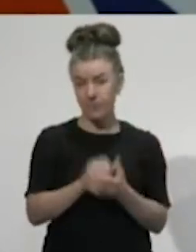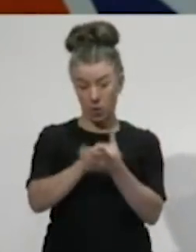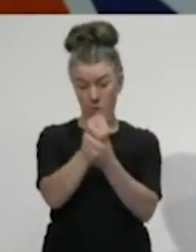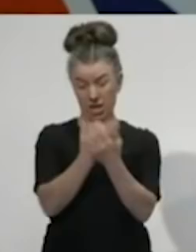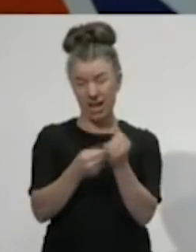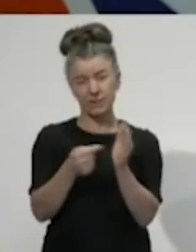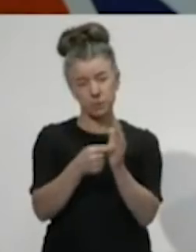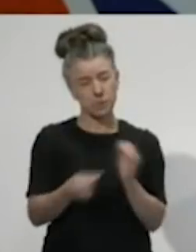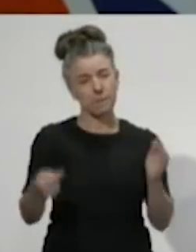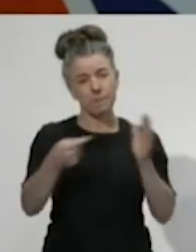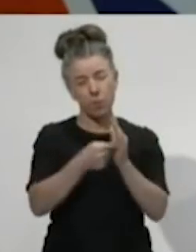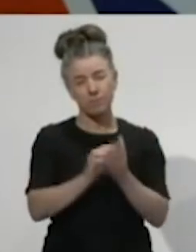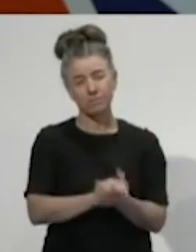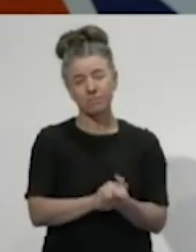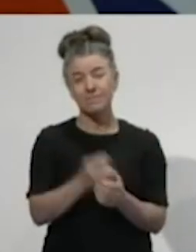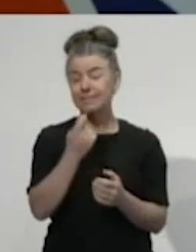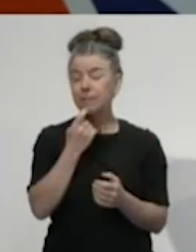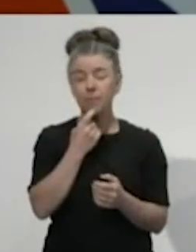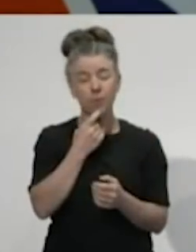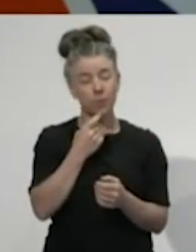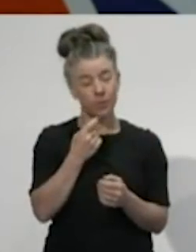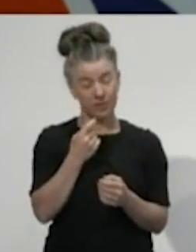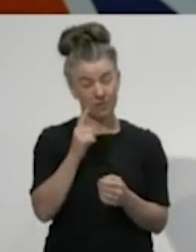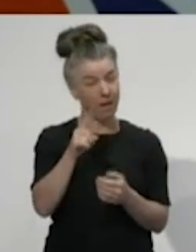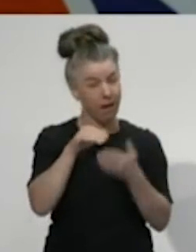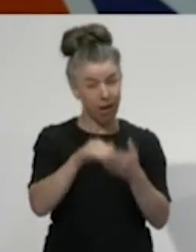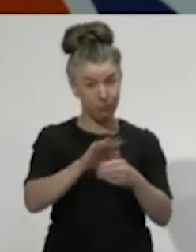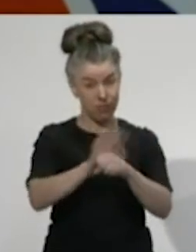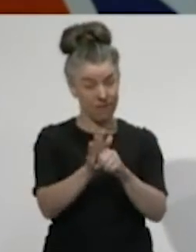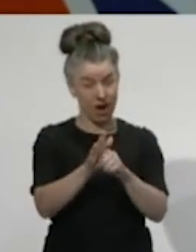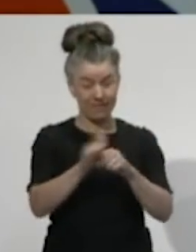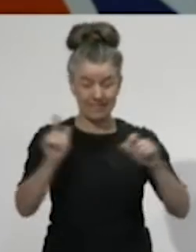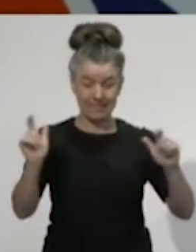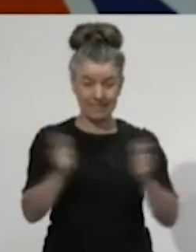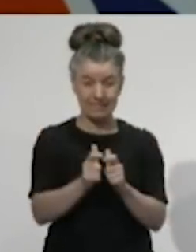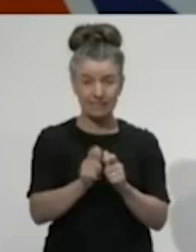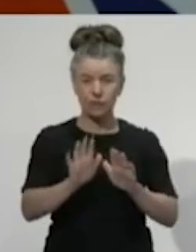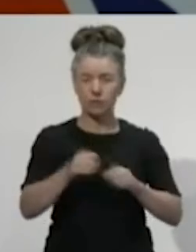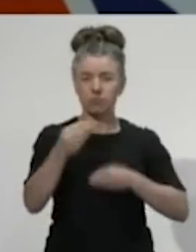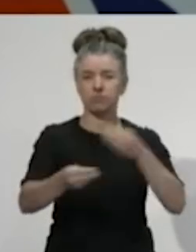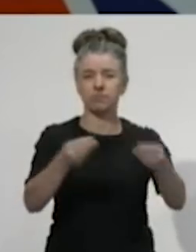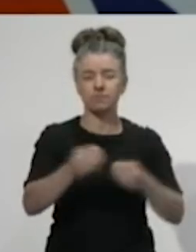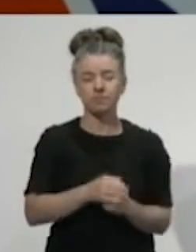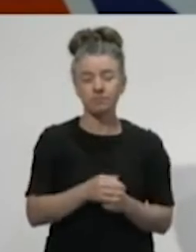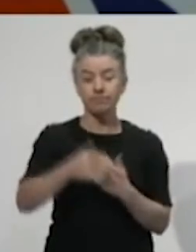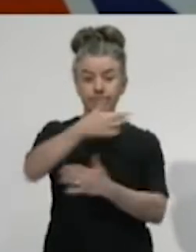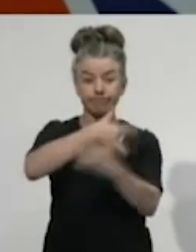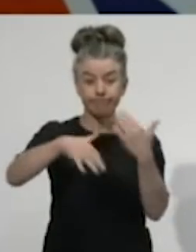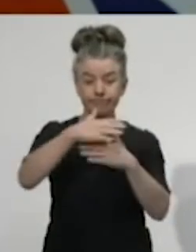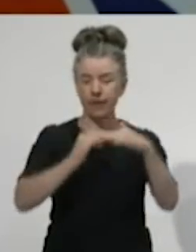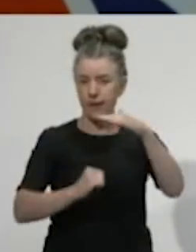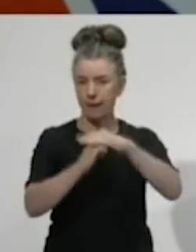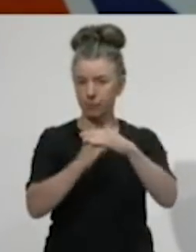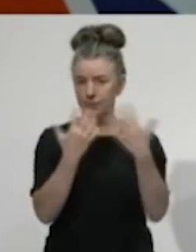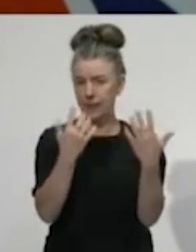paramount, simplest and most effective tool we have to keep COVID-19 at bay. Social gatherings are a maximum of 10